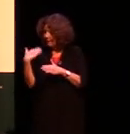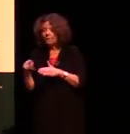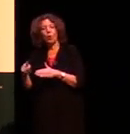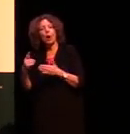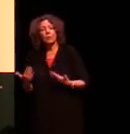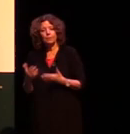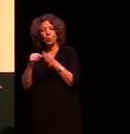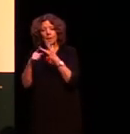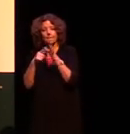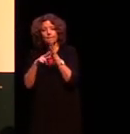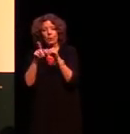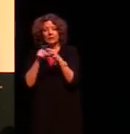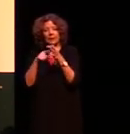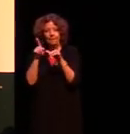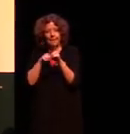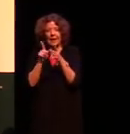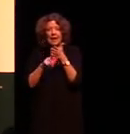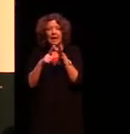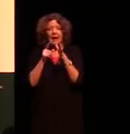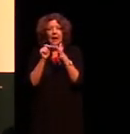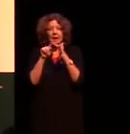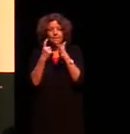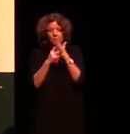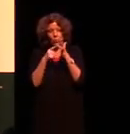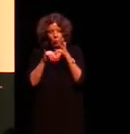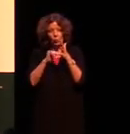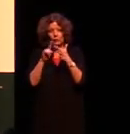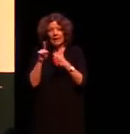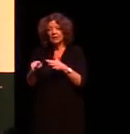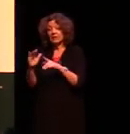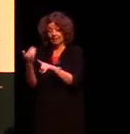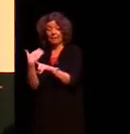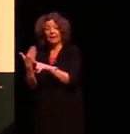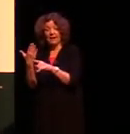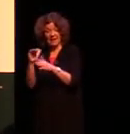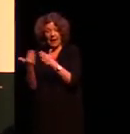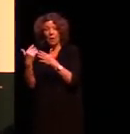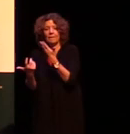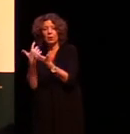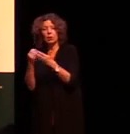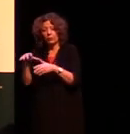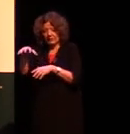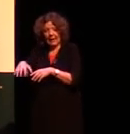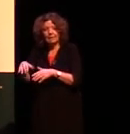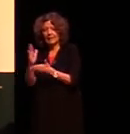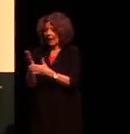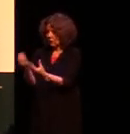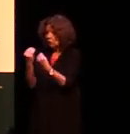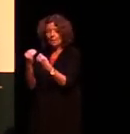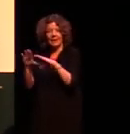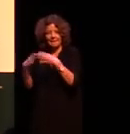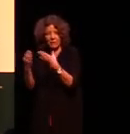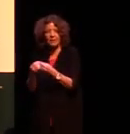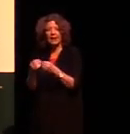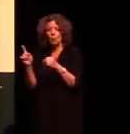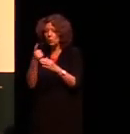Perouse, which I classified as my university campus and my playpen, where my Elders taught me and taught me well. They taught me always share respect,